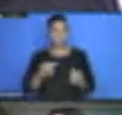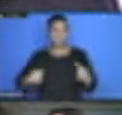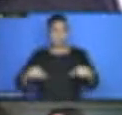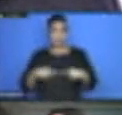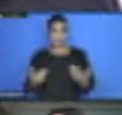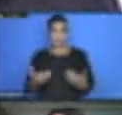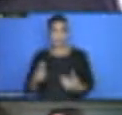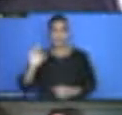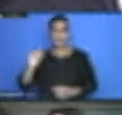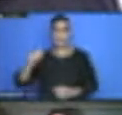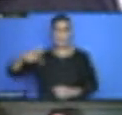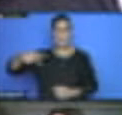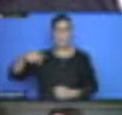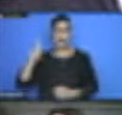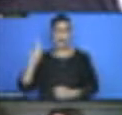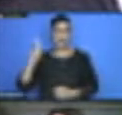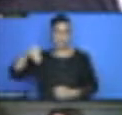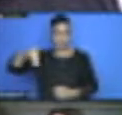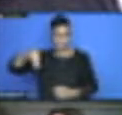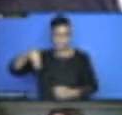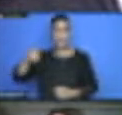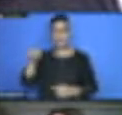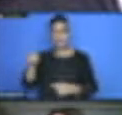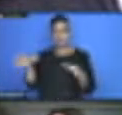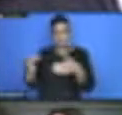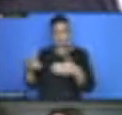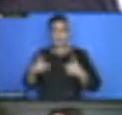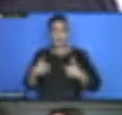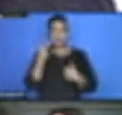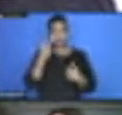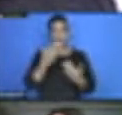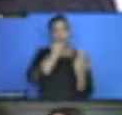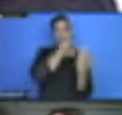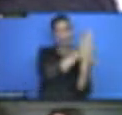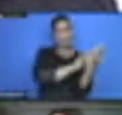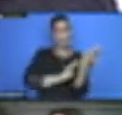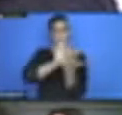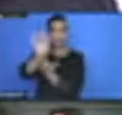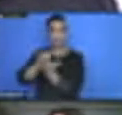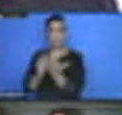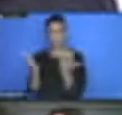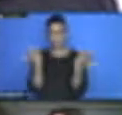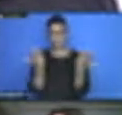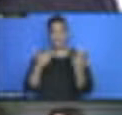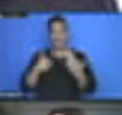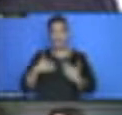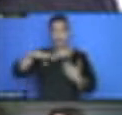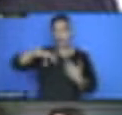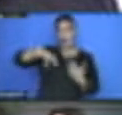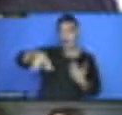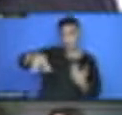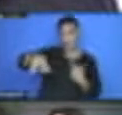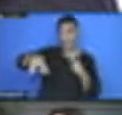we have two reports or we have two reviews that we do. The country review report, basically where country is